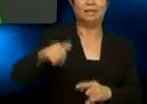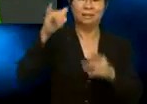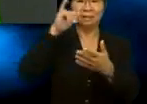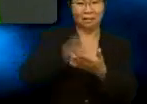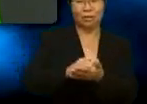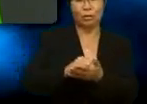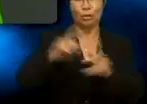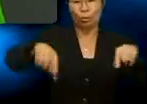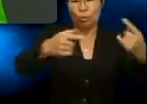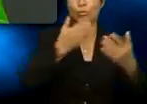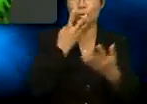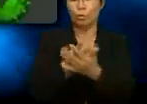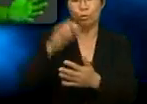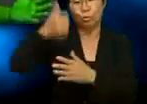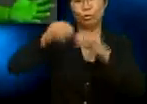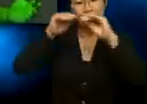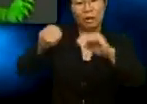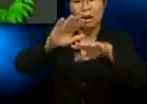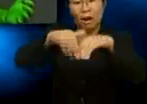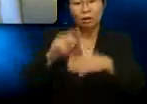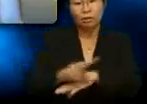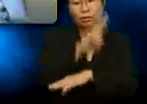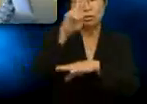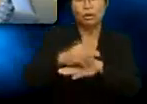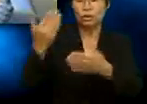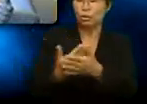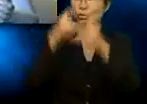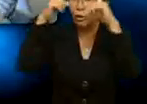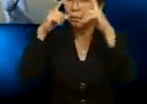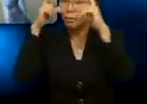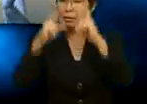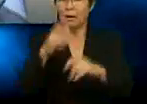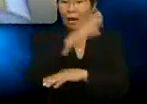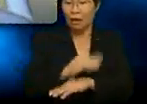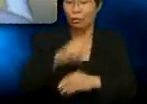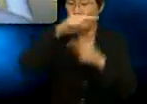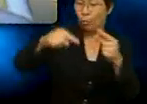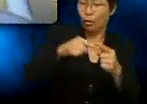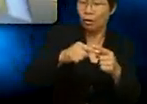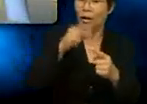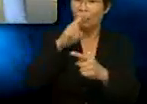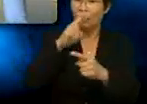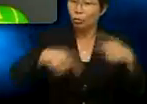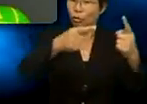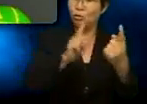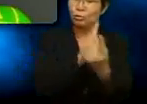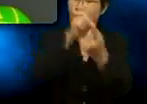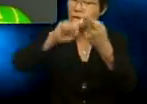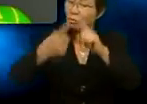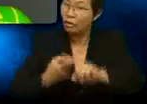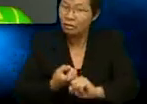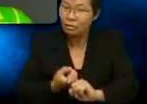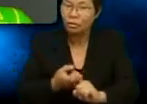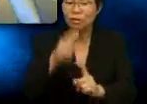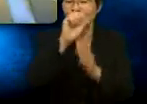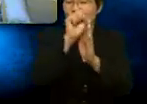he is going to teach her how to use her new camera. And when are you going to meet his friends? Soon,